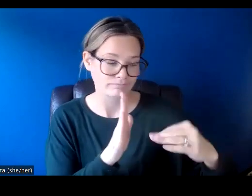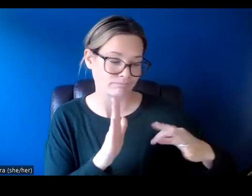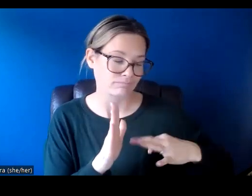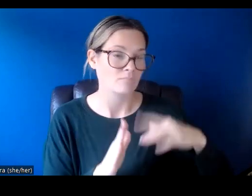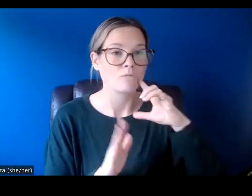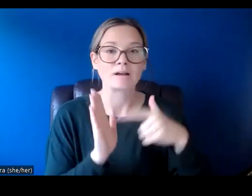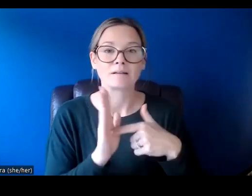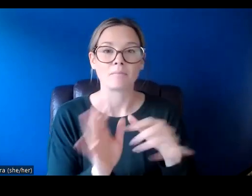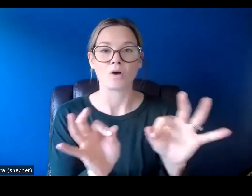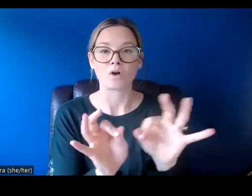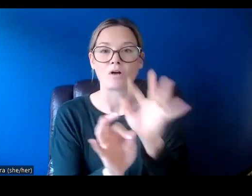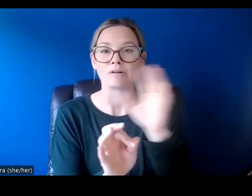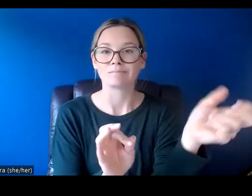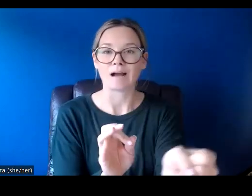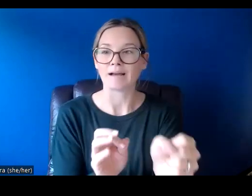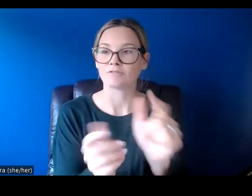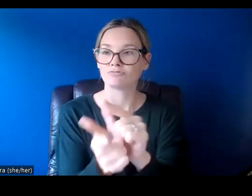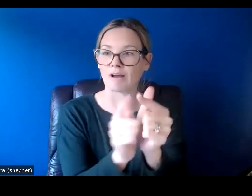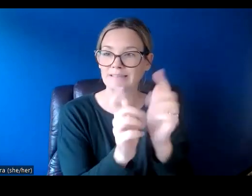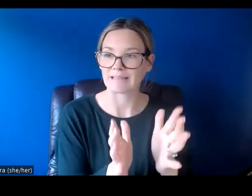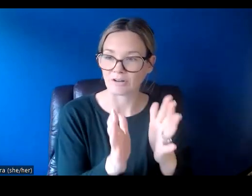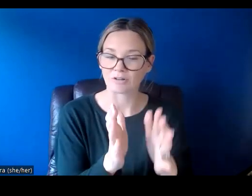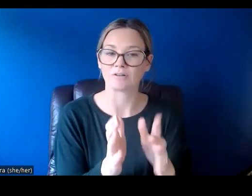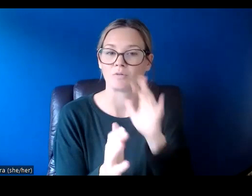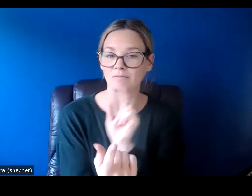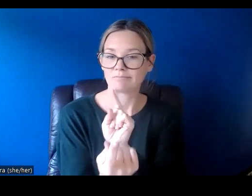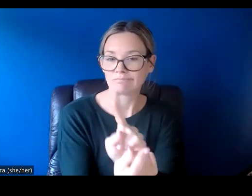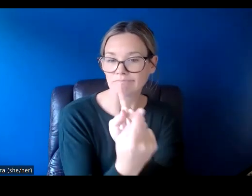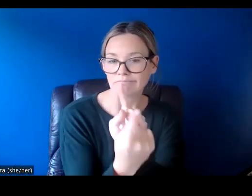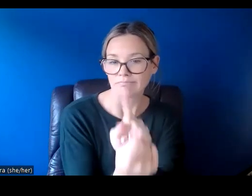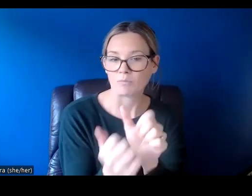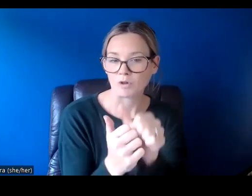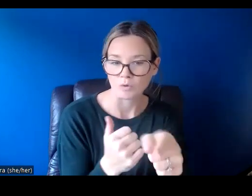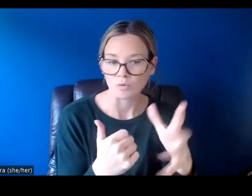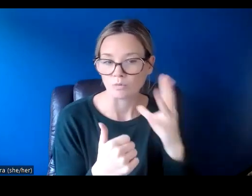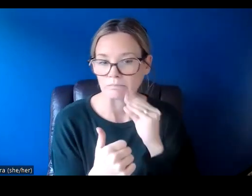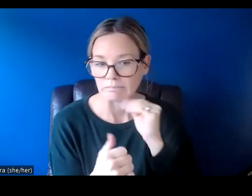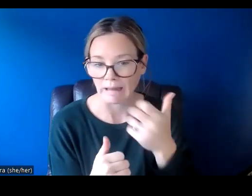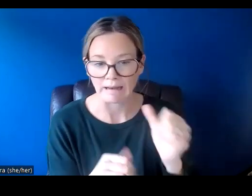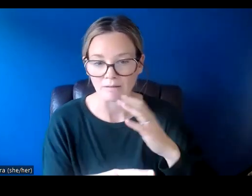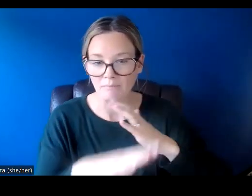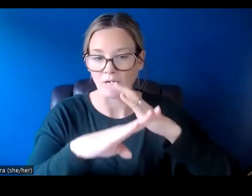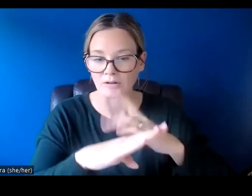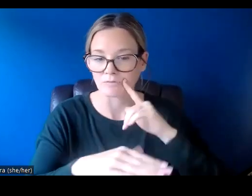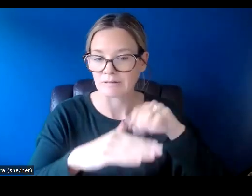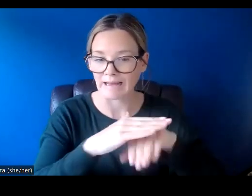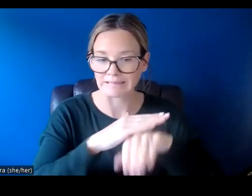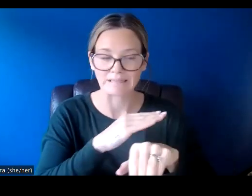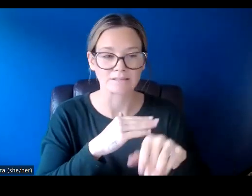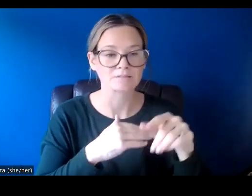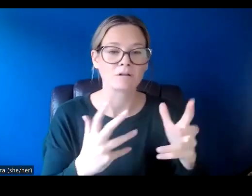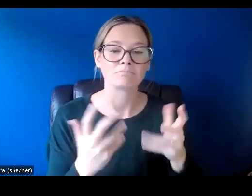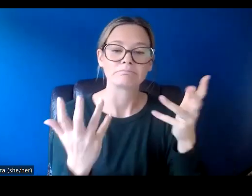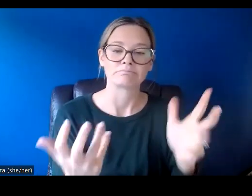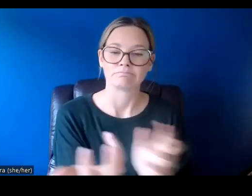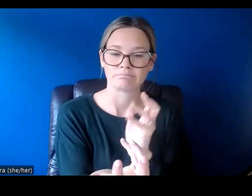hiring translators, and we will work one-on-one with applicants who experience barriers to access to develop accommodations for